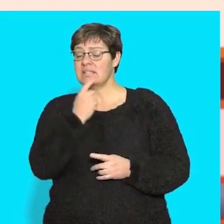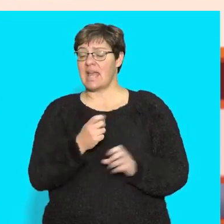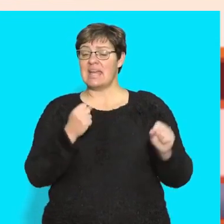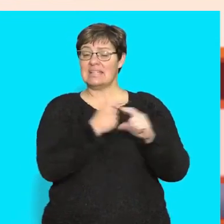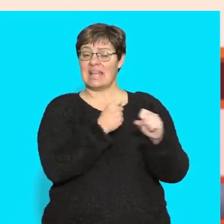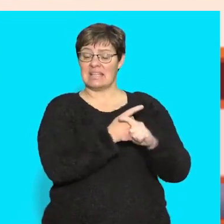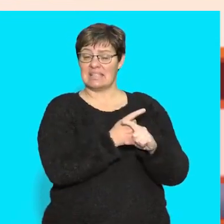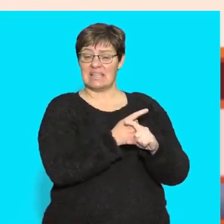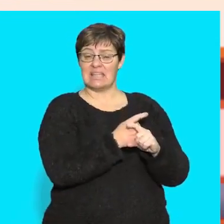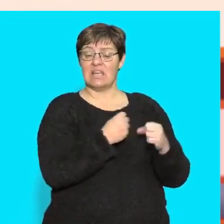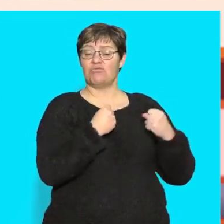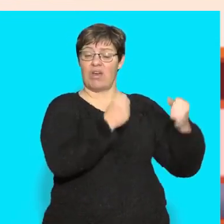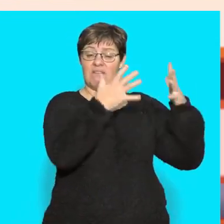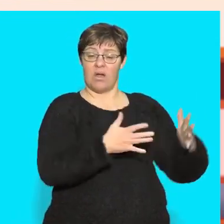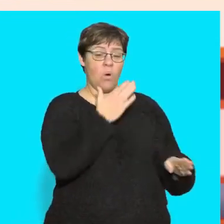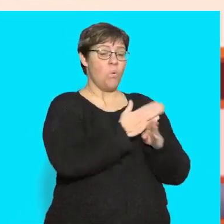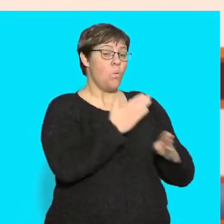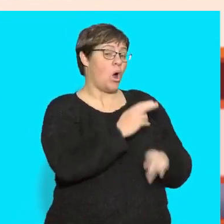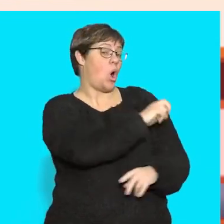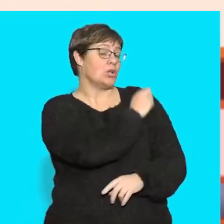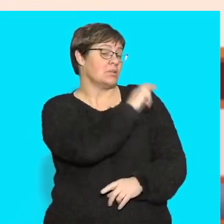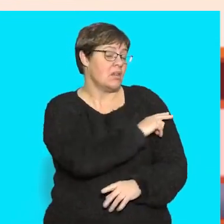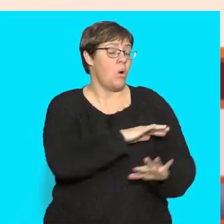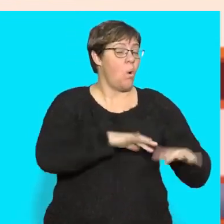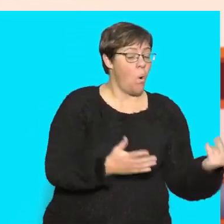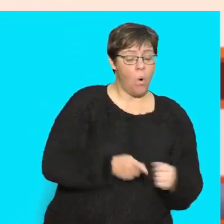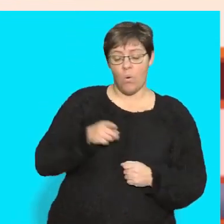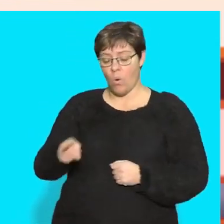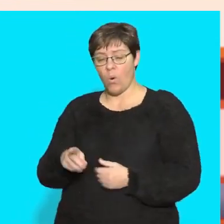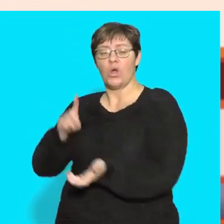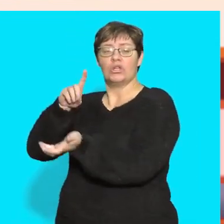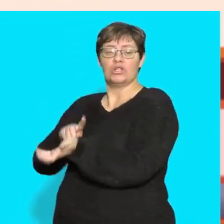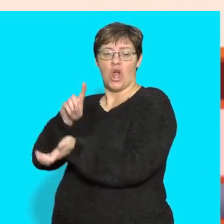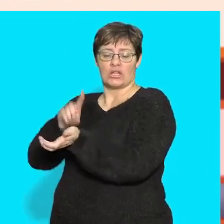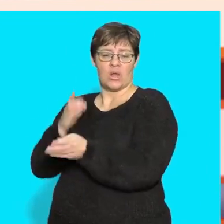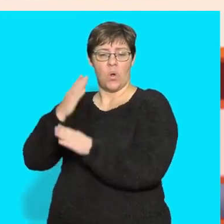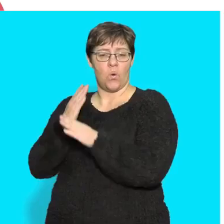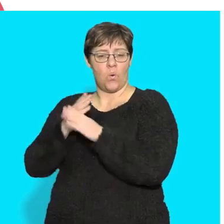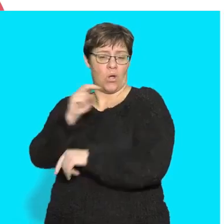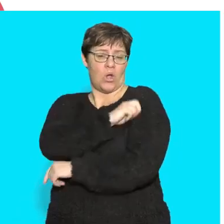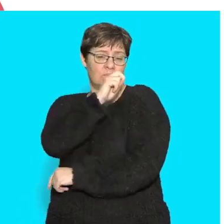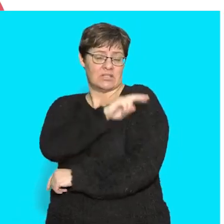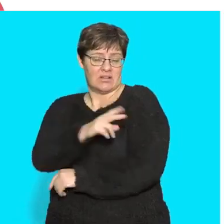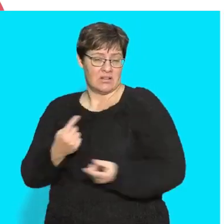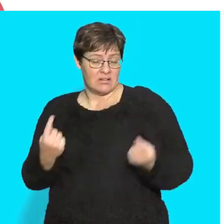taxi driver works at the hospital? Or should I say, the doctor works at the hospital?